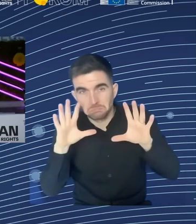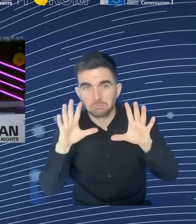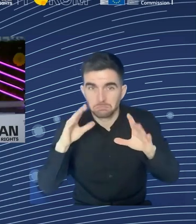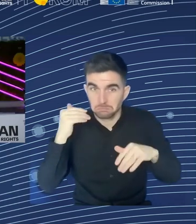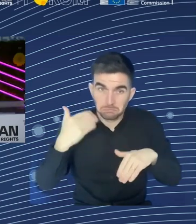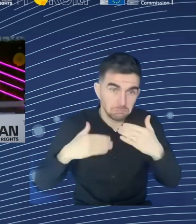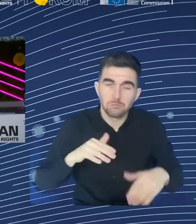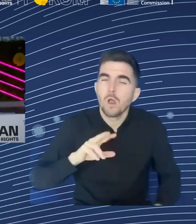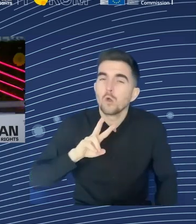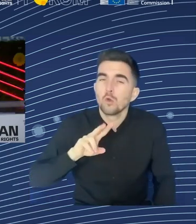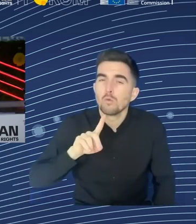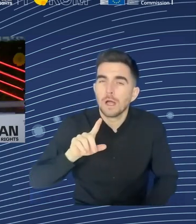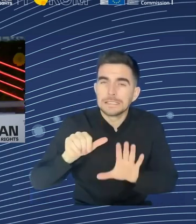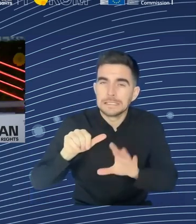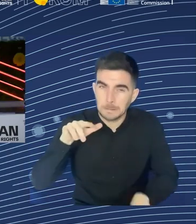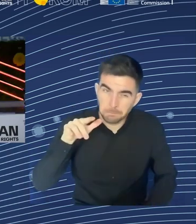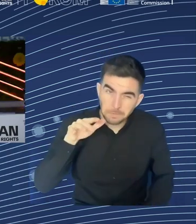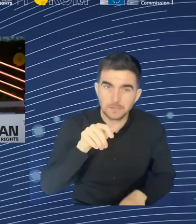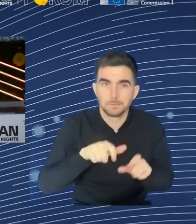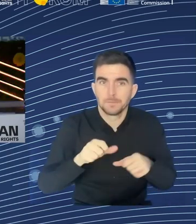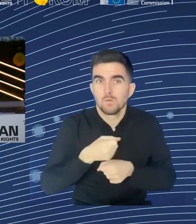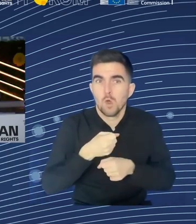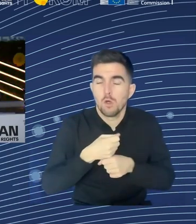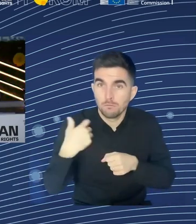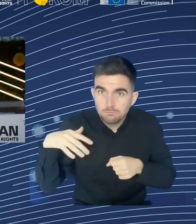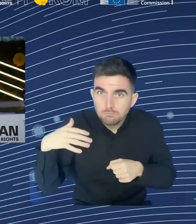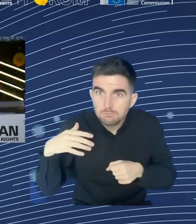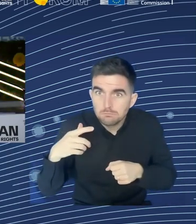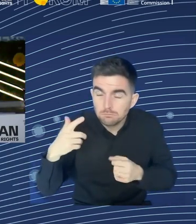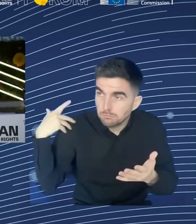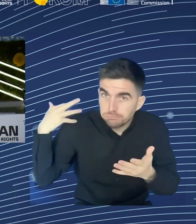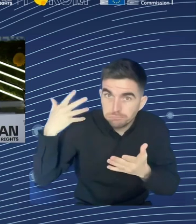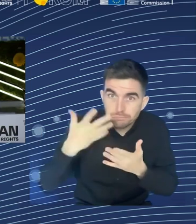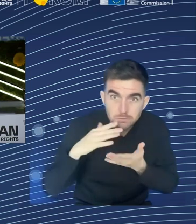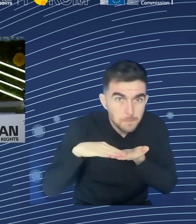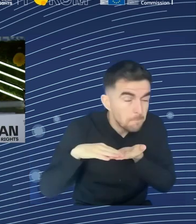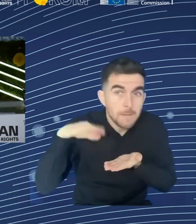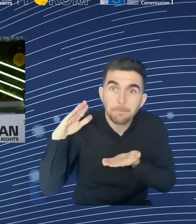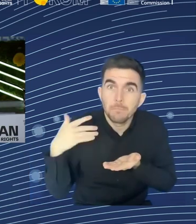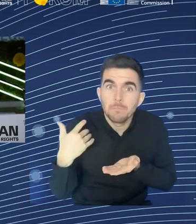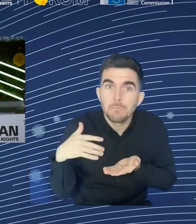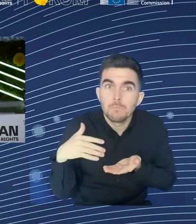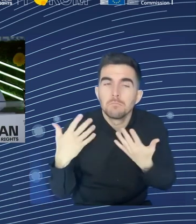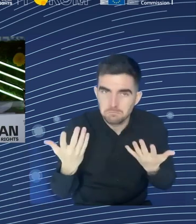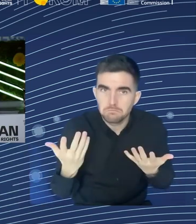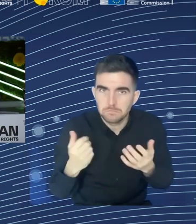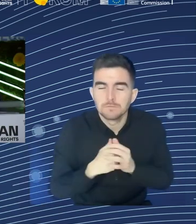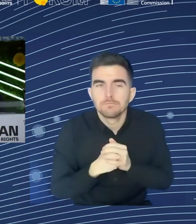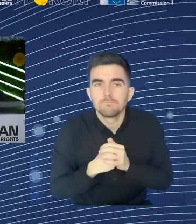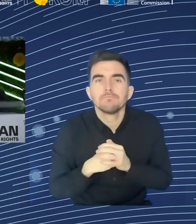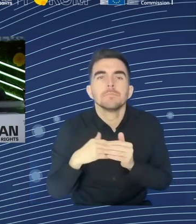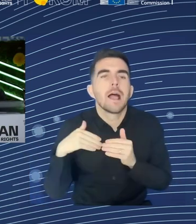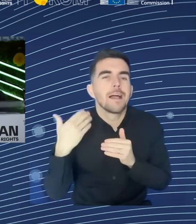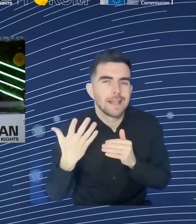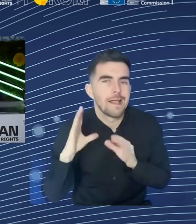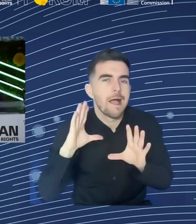Now we see numbers, I the lowest we have seen in one month was 5.9%. We see roughly 6%. And it's projected that this kind